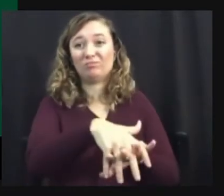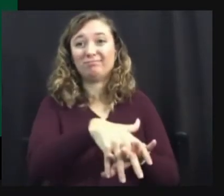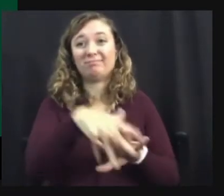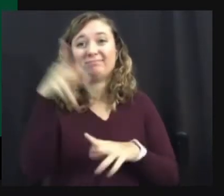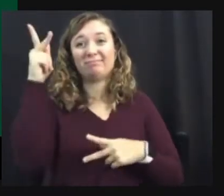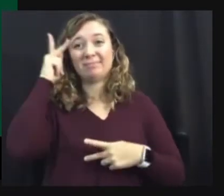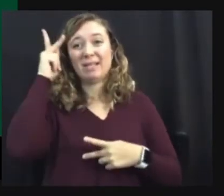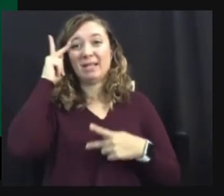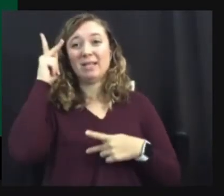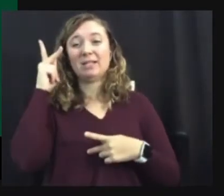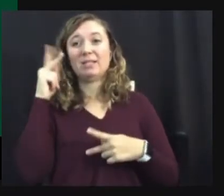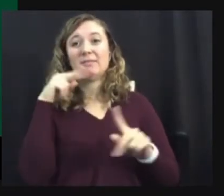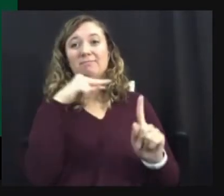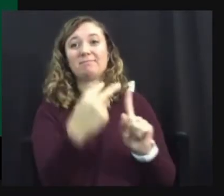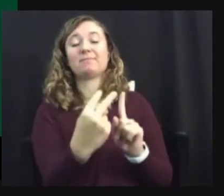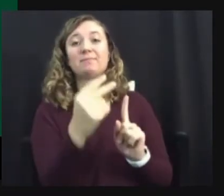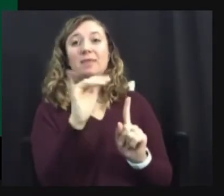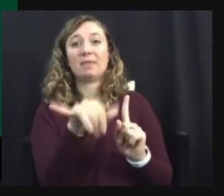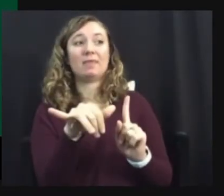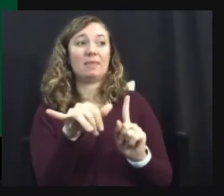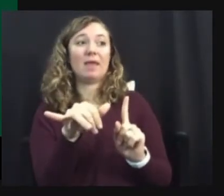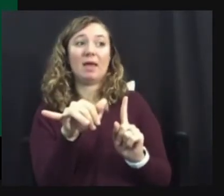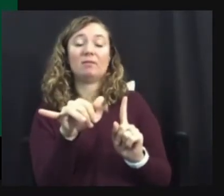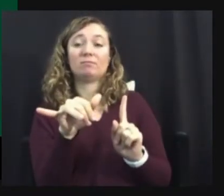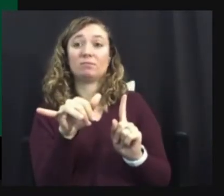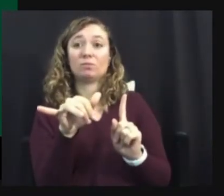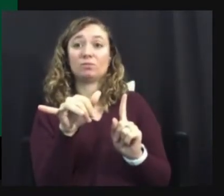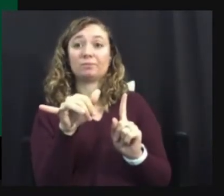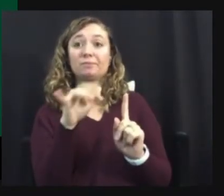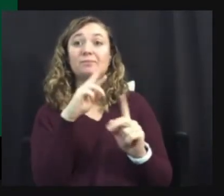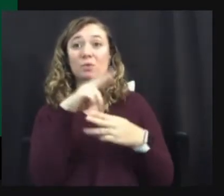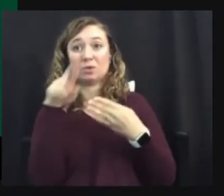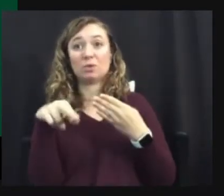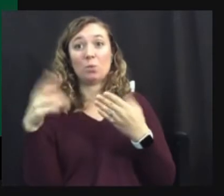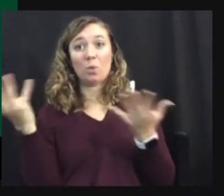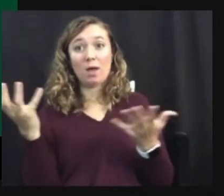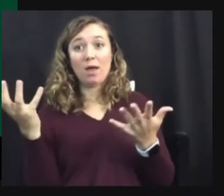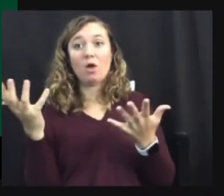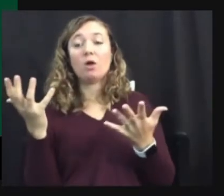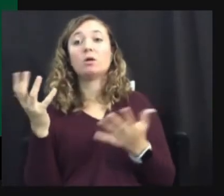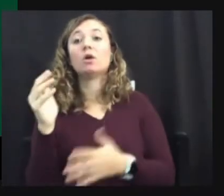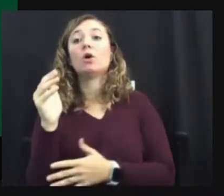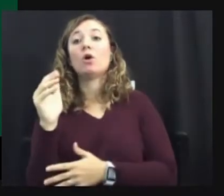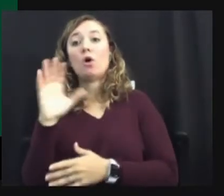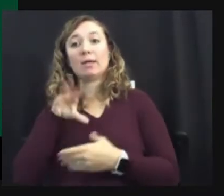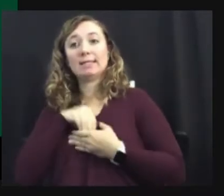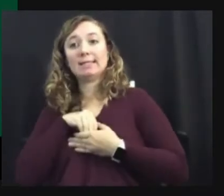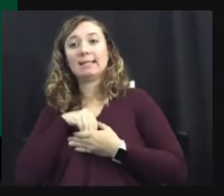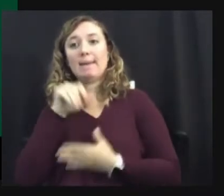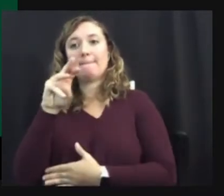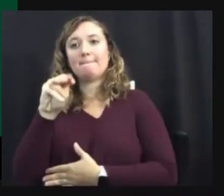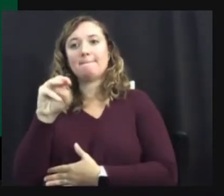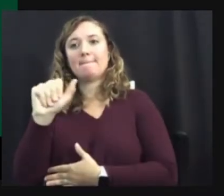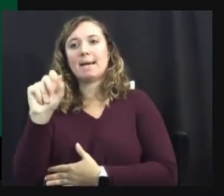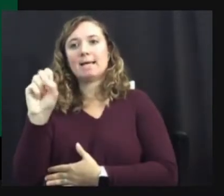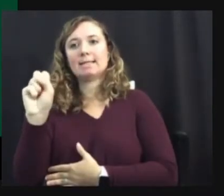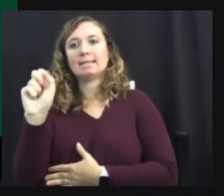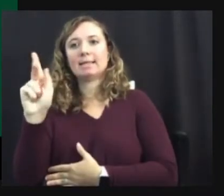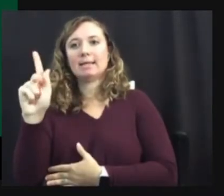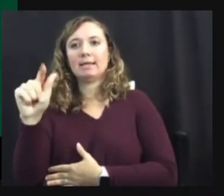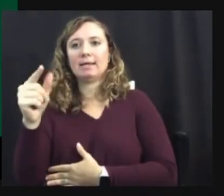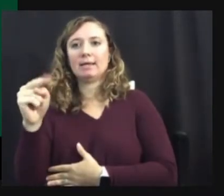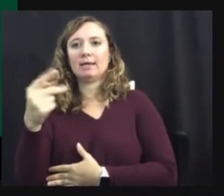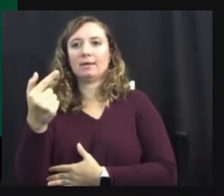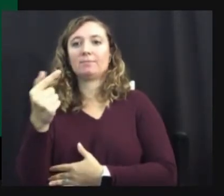And that results in autistic masking. And when we mask our mental health